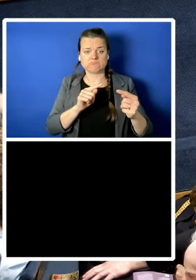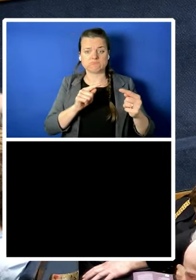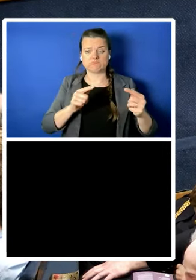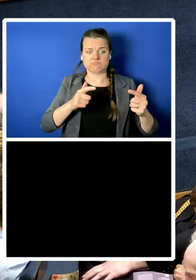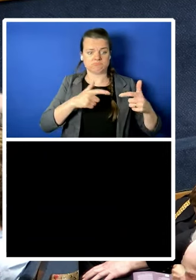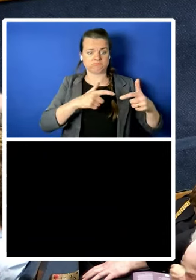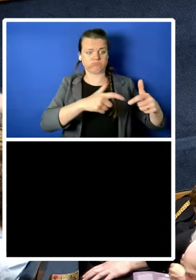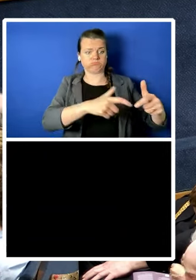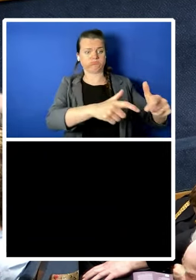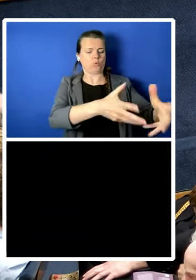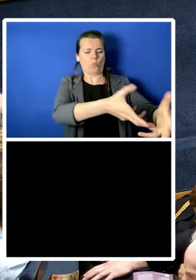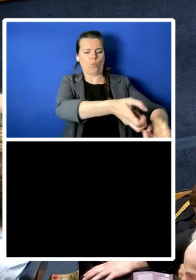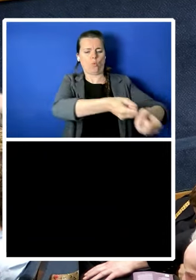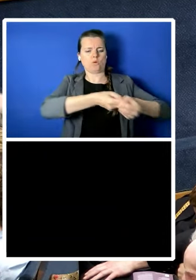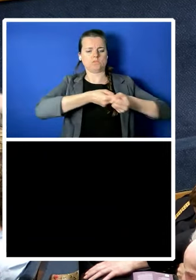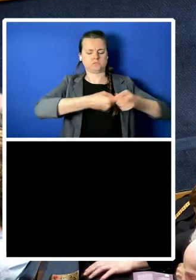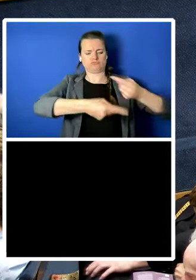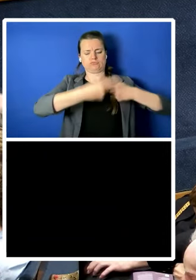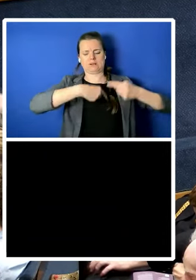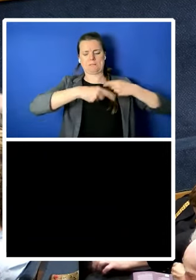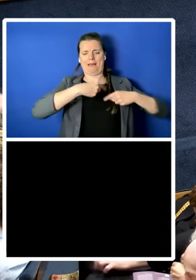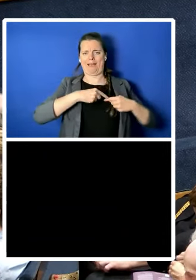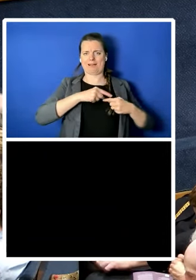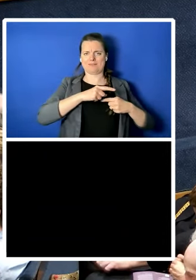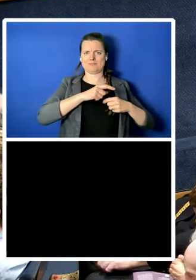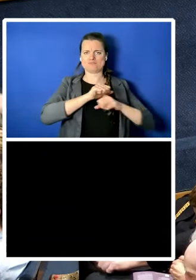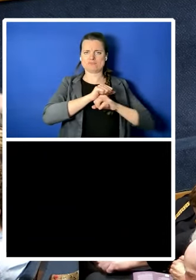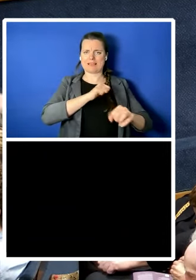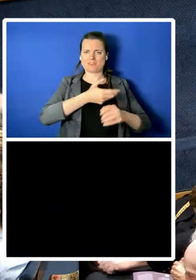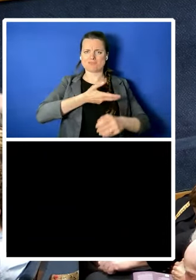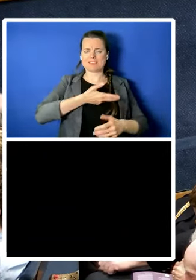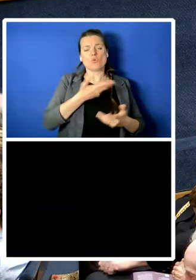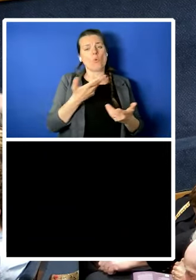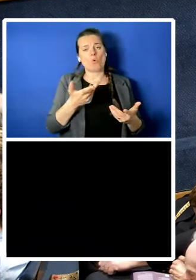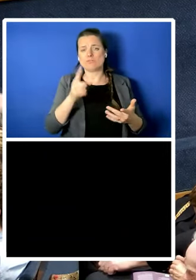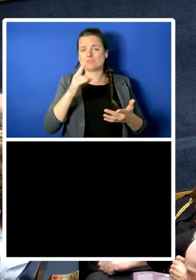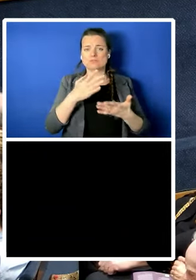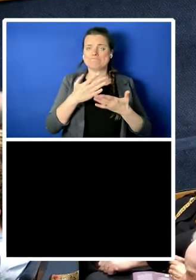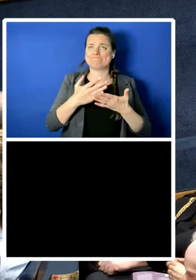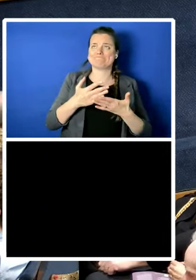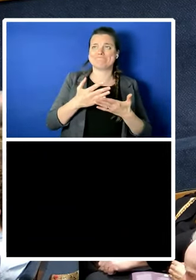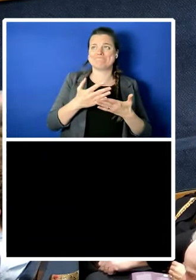foundations on the international scale uh just aren't working and might not work for a very long time